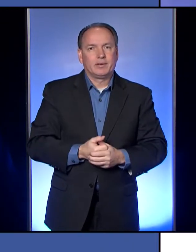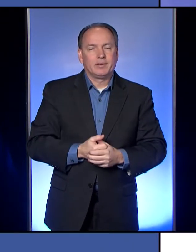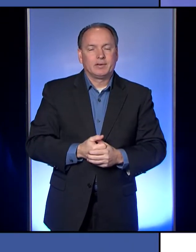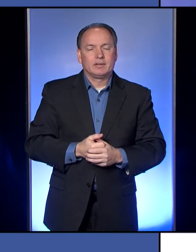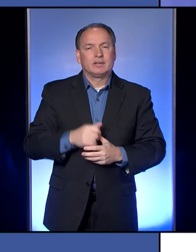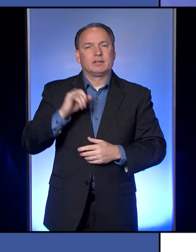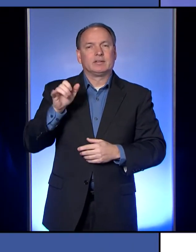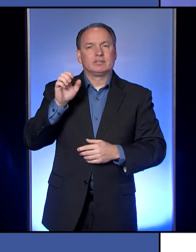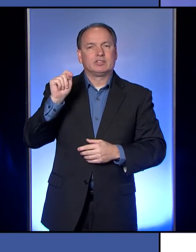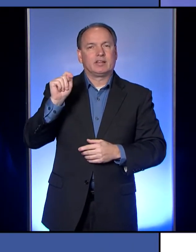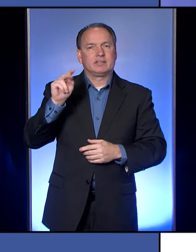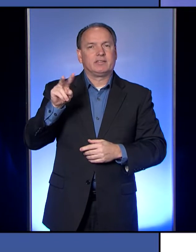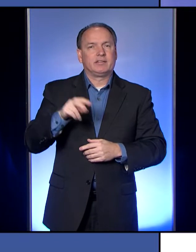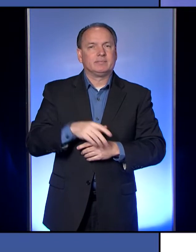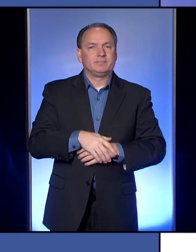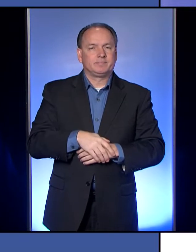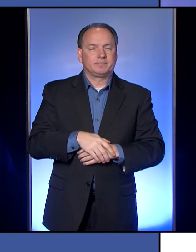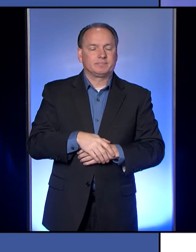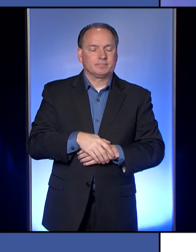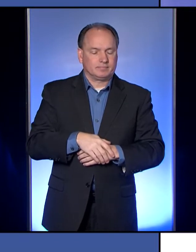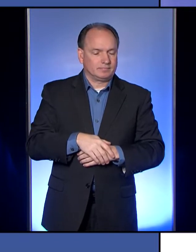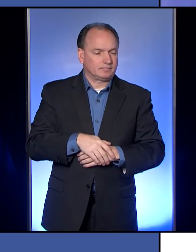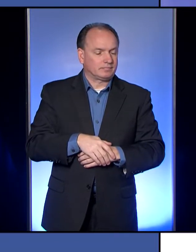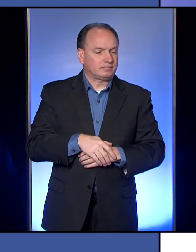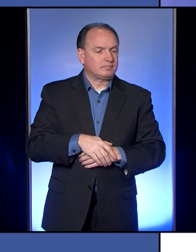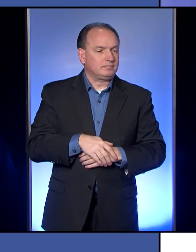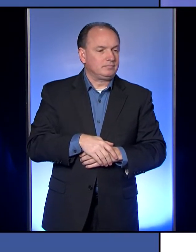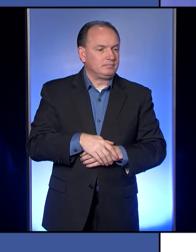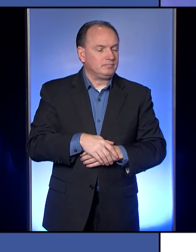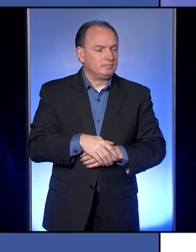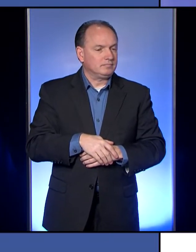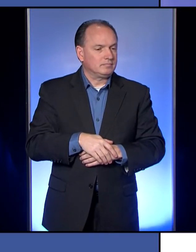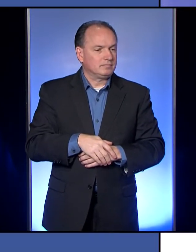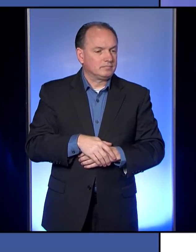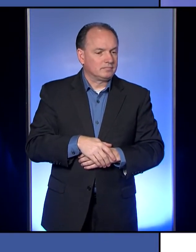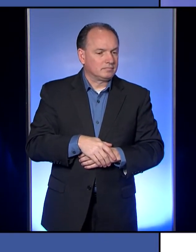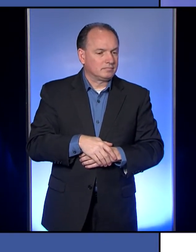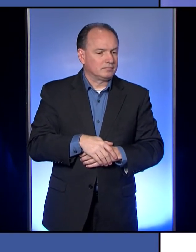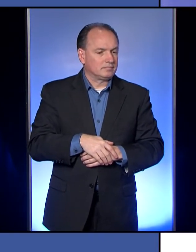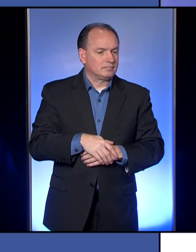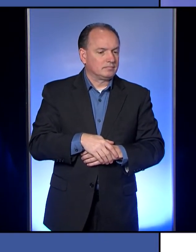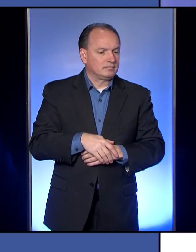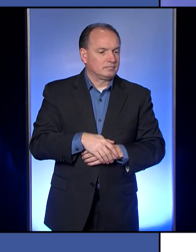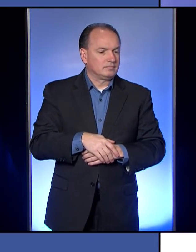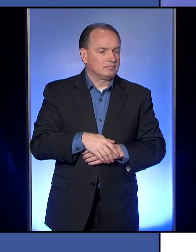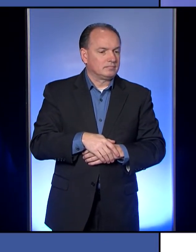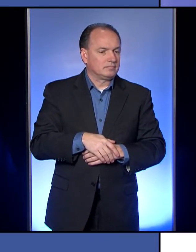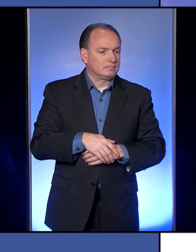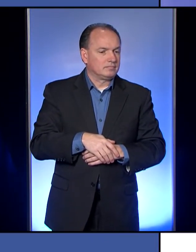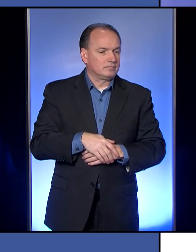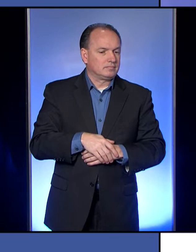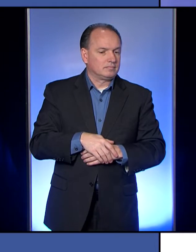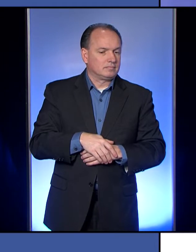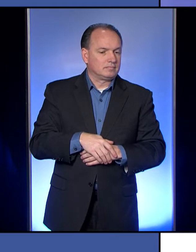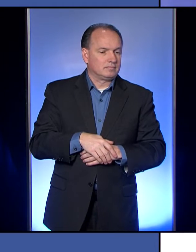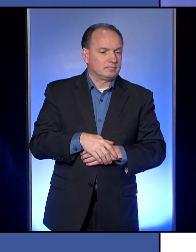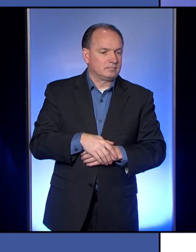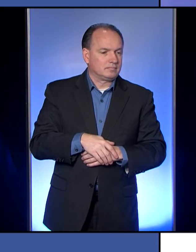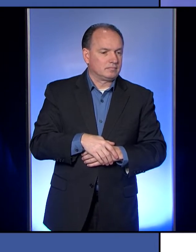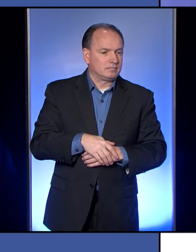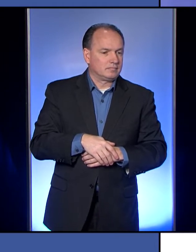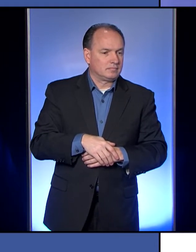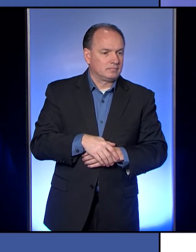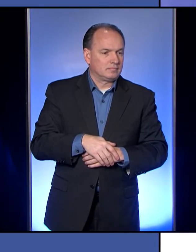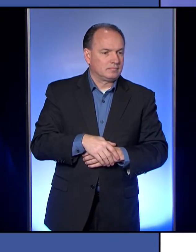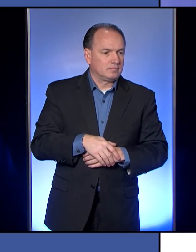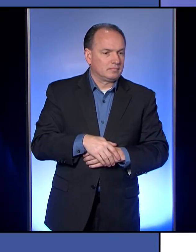Yeah. So we obviously know, uh, state during their press conference, uh, they've listed the number of like nurses or healthcare